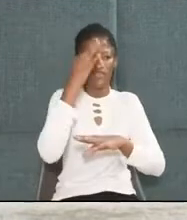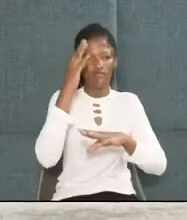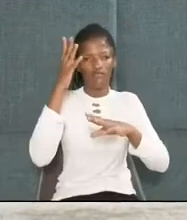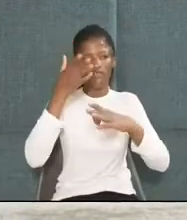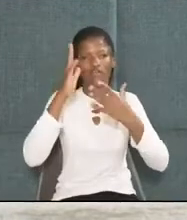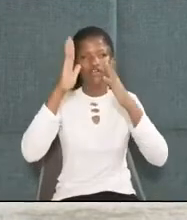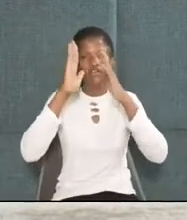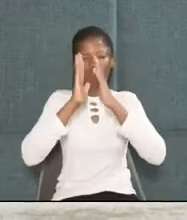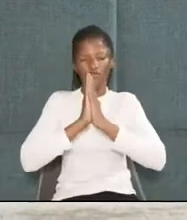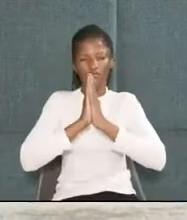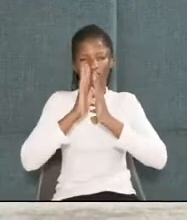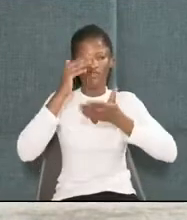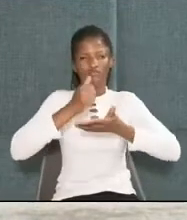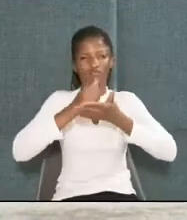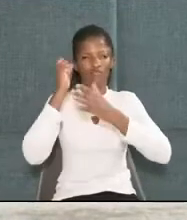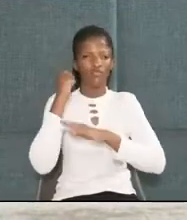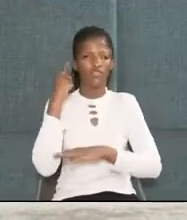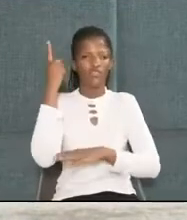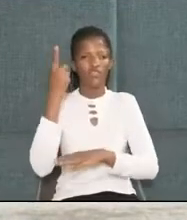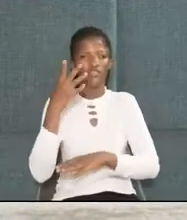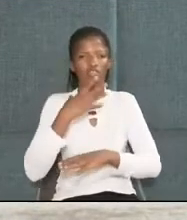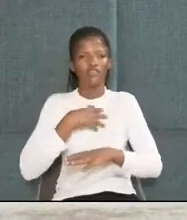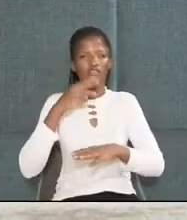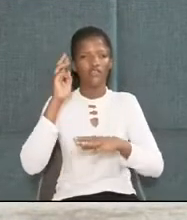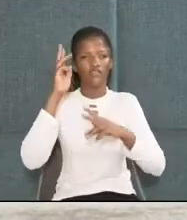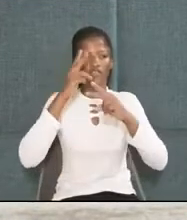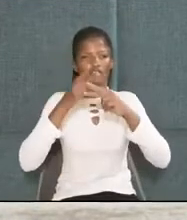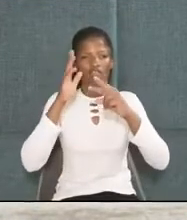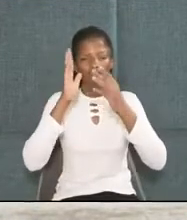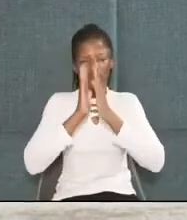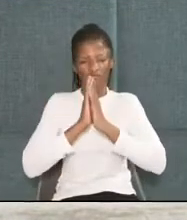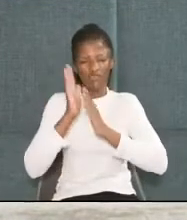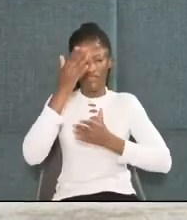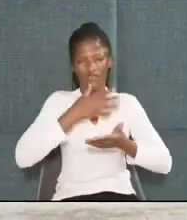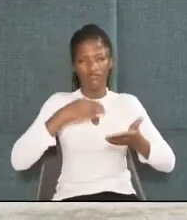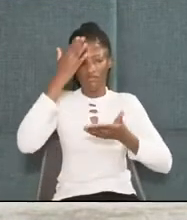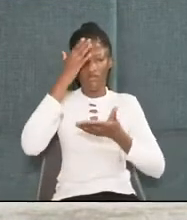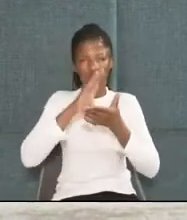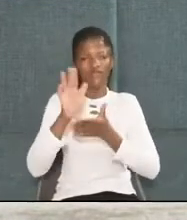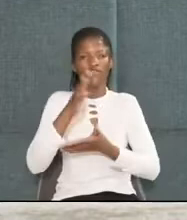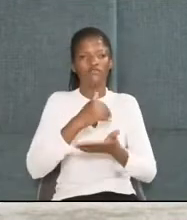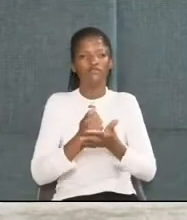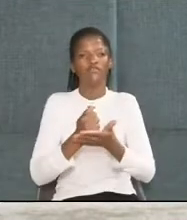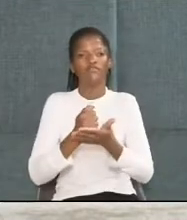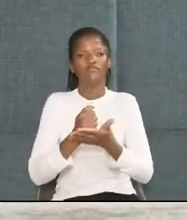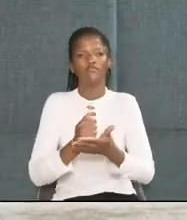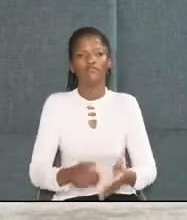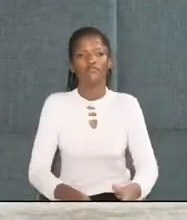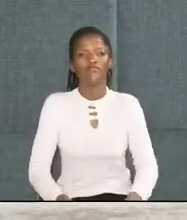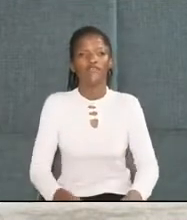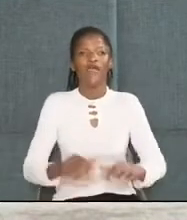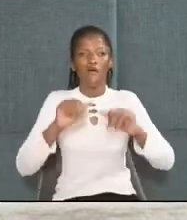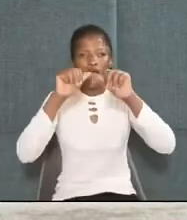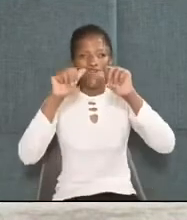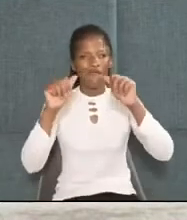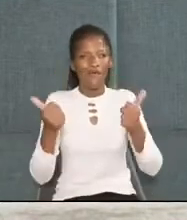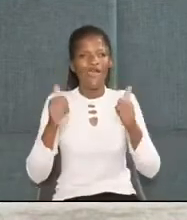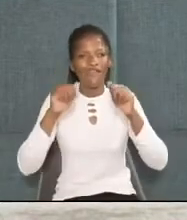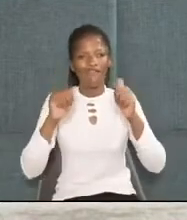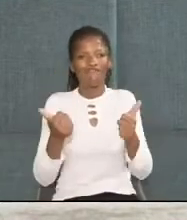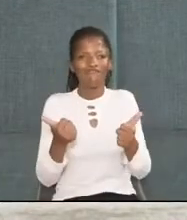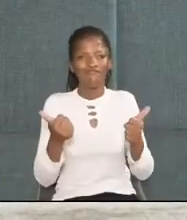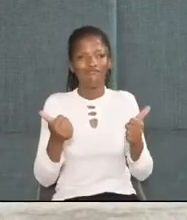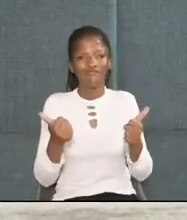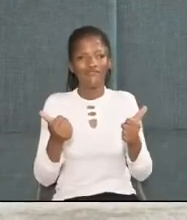our God, we pray that you may help the children to understand. For it's in your name we do pray and believe. Amen. Well, well,